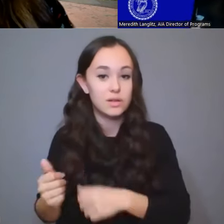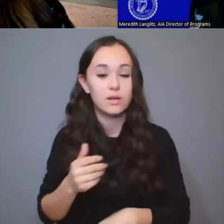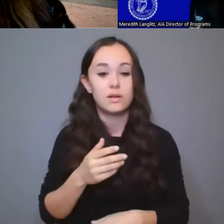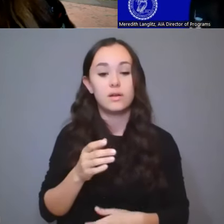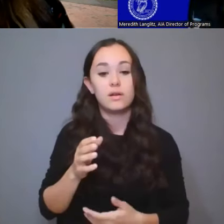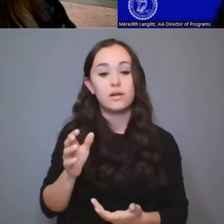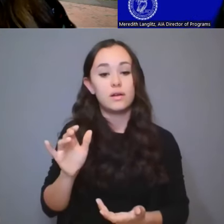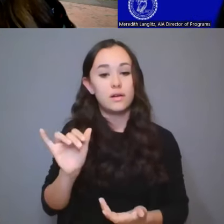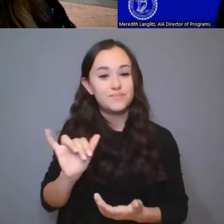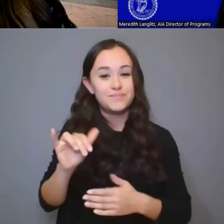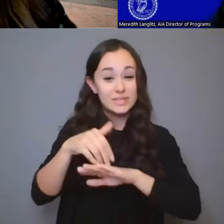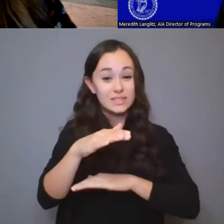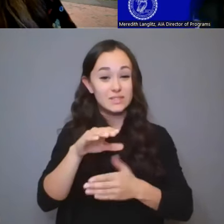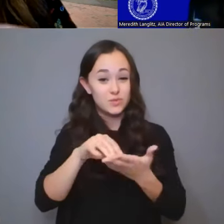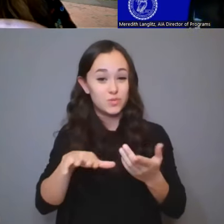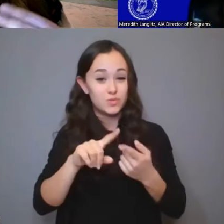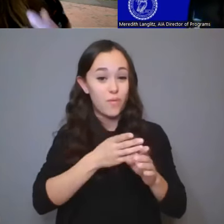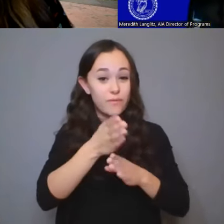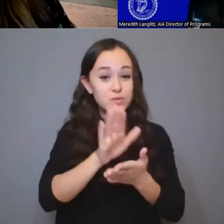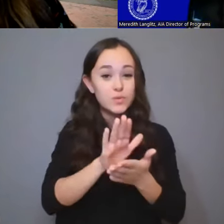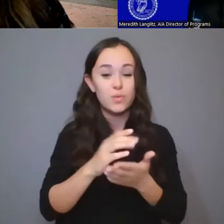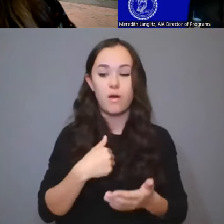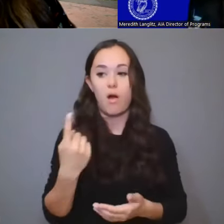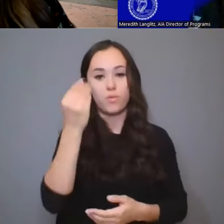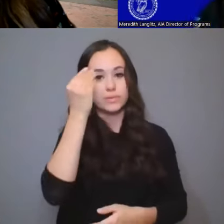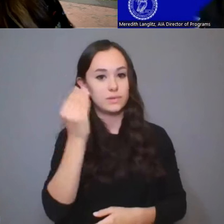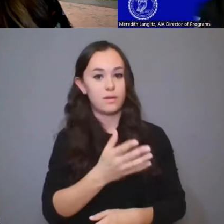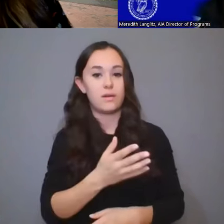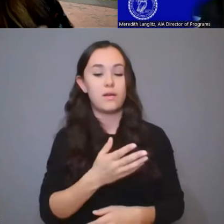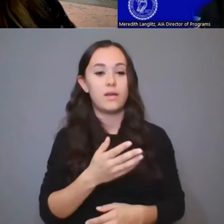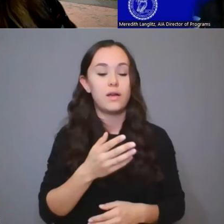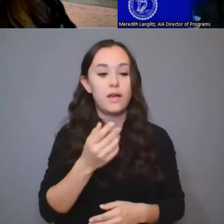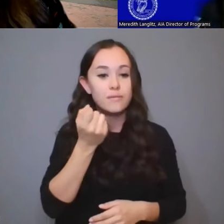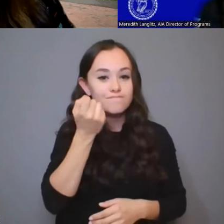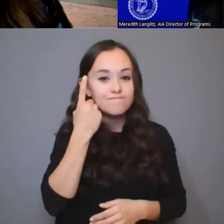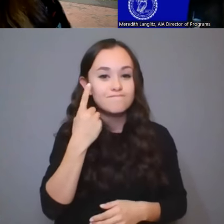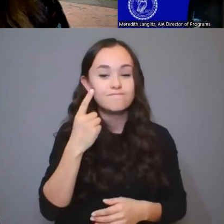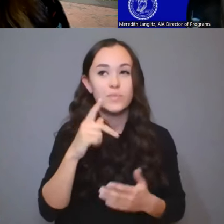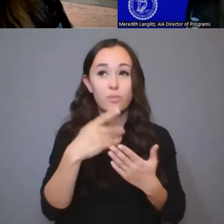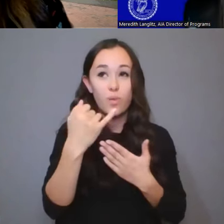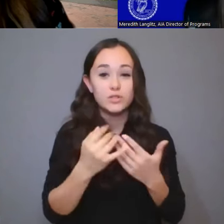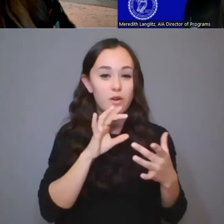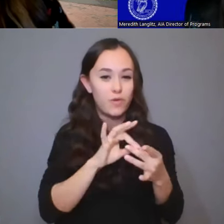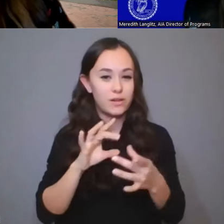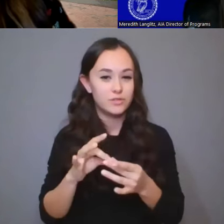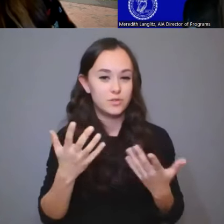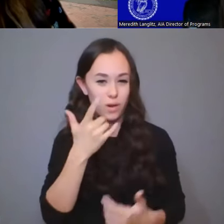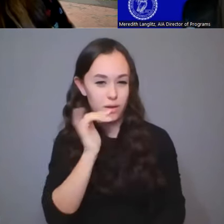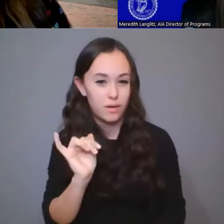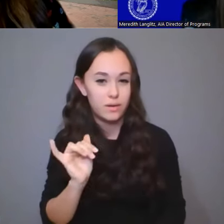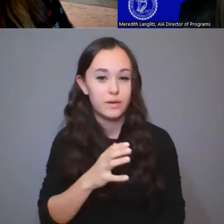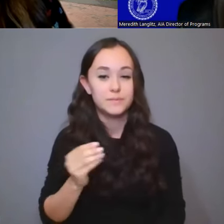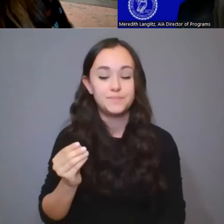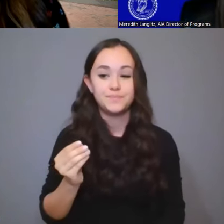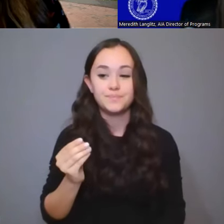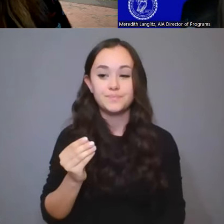field school, I always tell students to understand how, what, like, the project relations look like, and whether or not they're going to